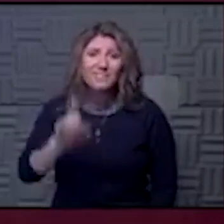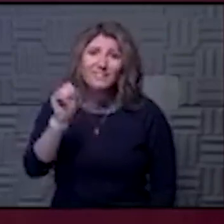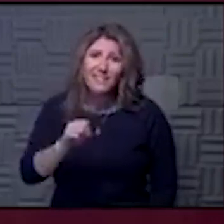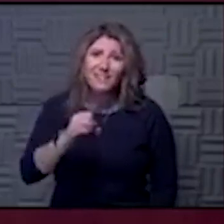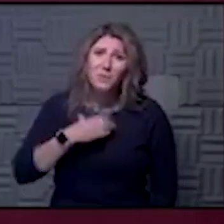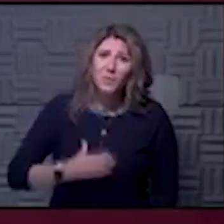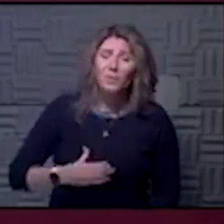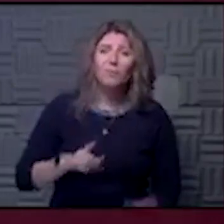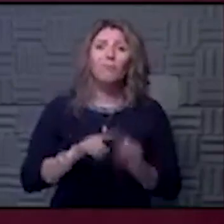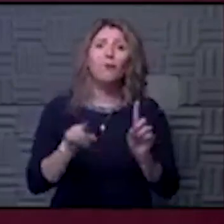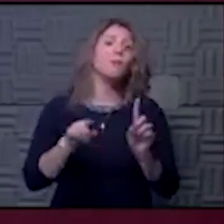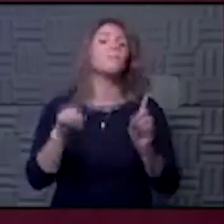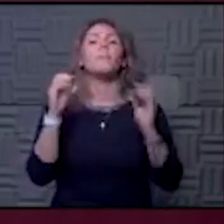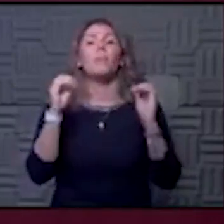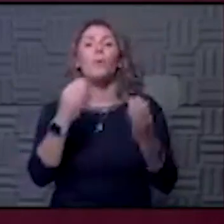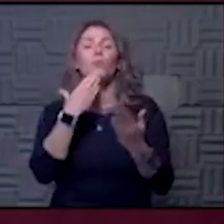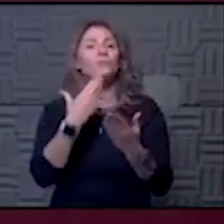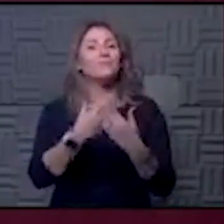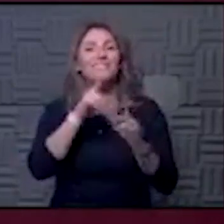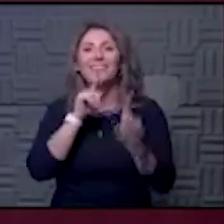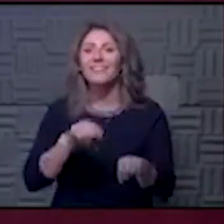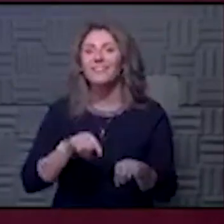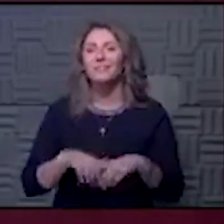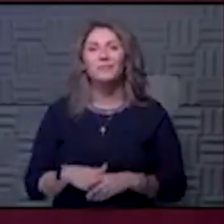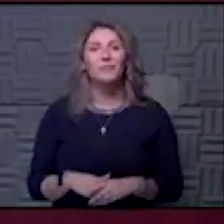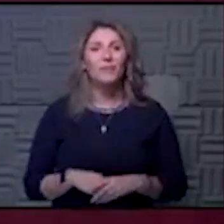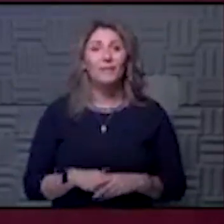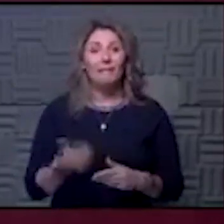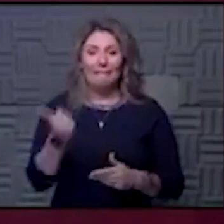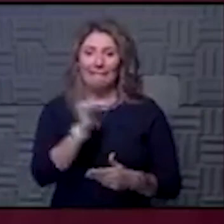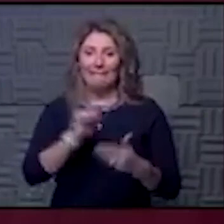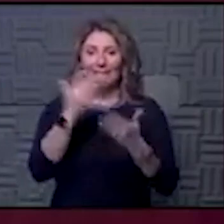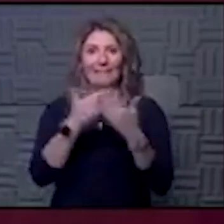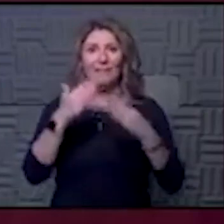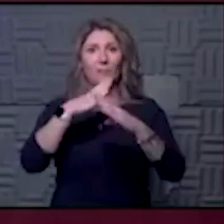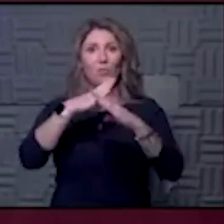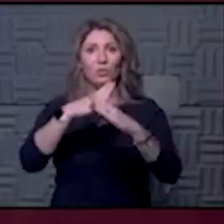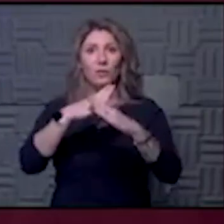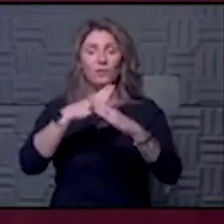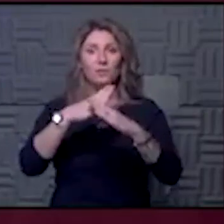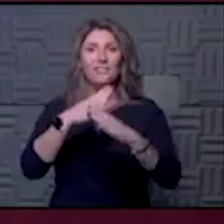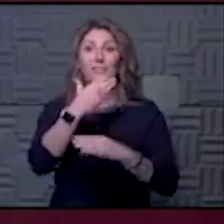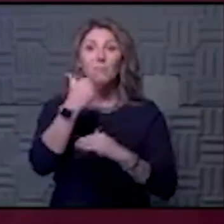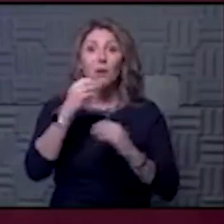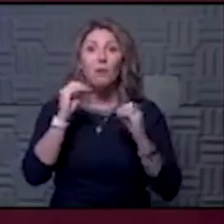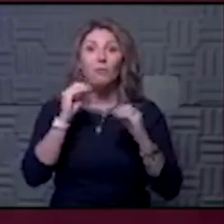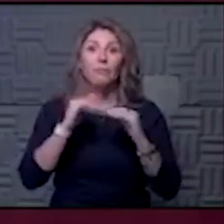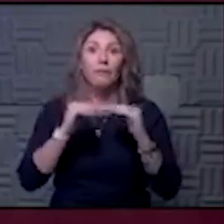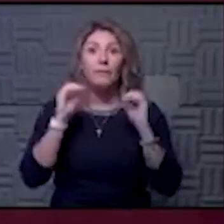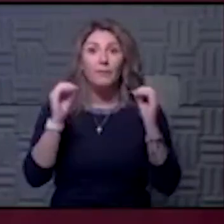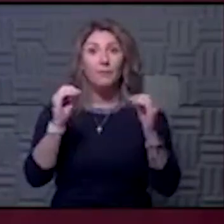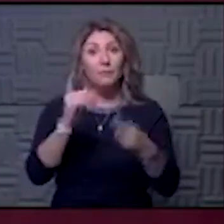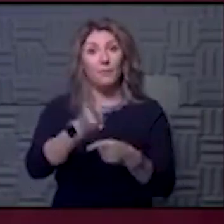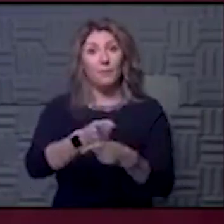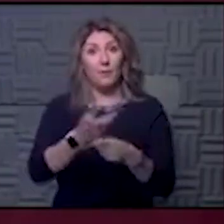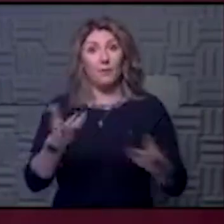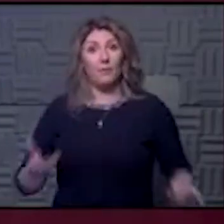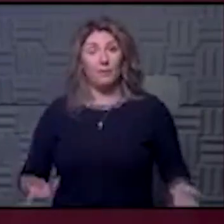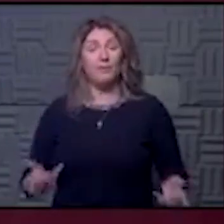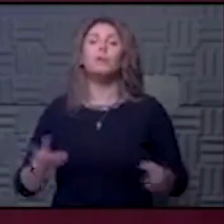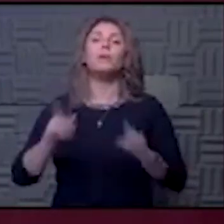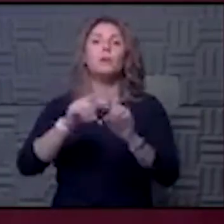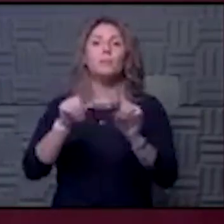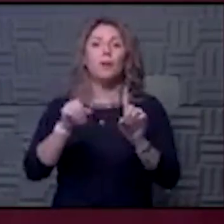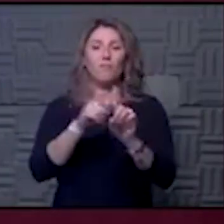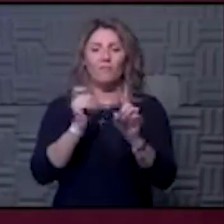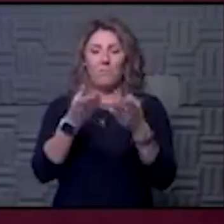there is no good answer to this question, right? Anything protective is better than nothing. But again, from a